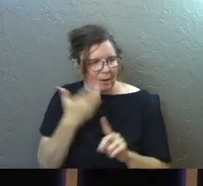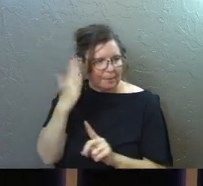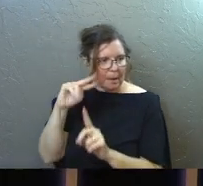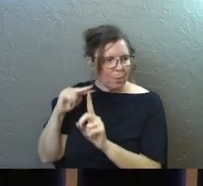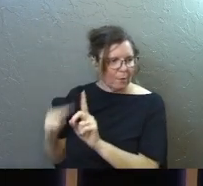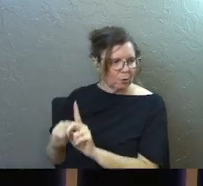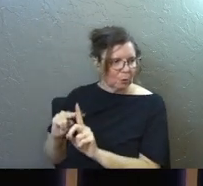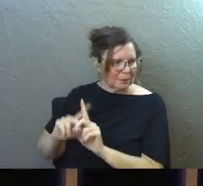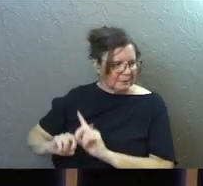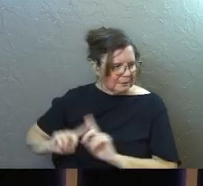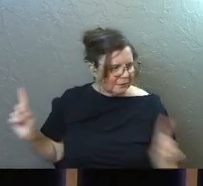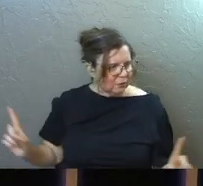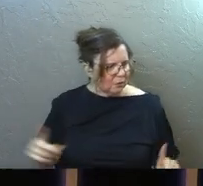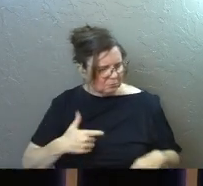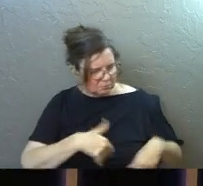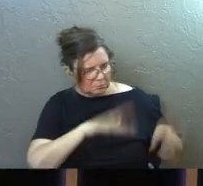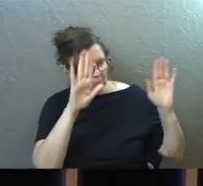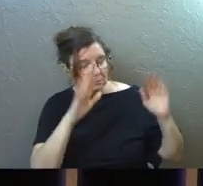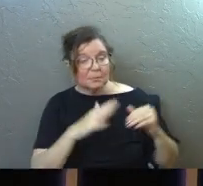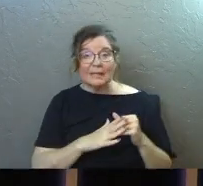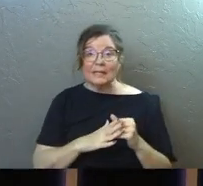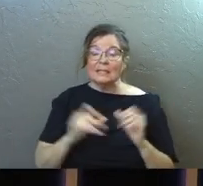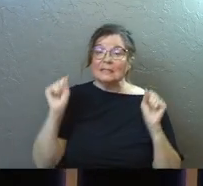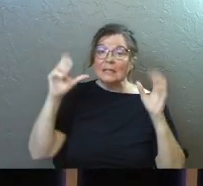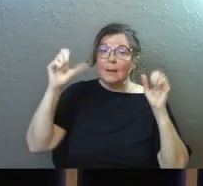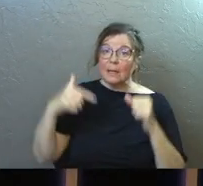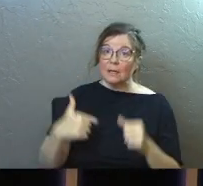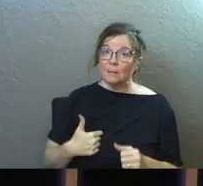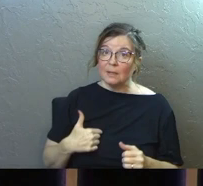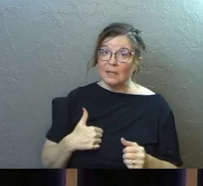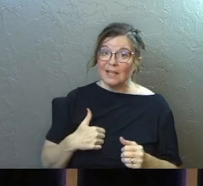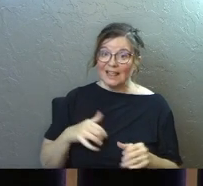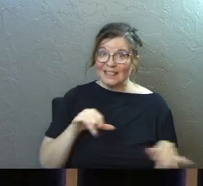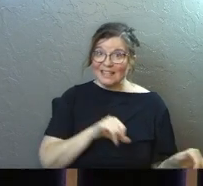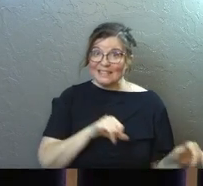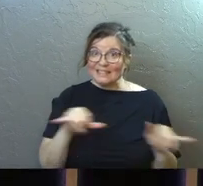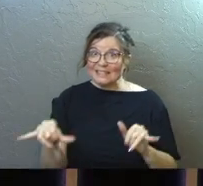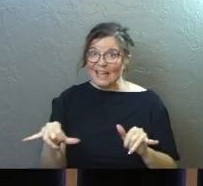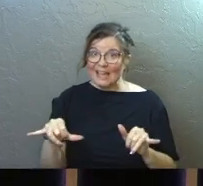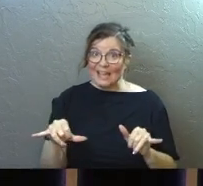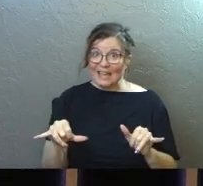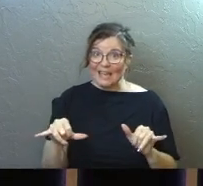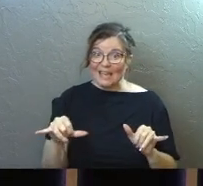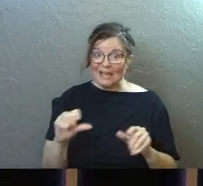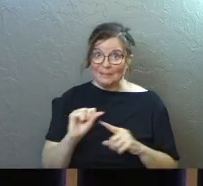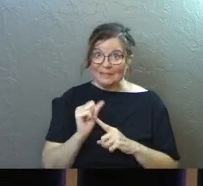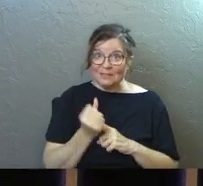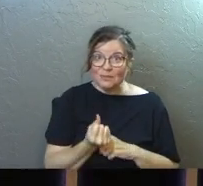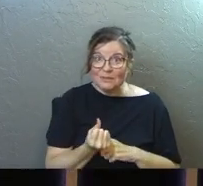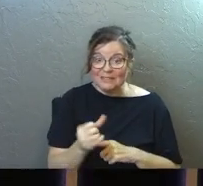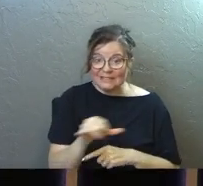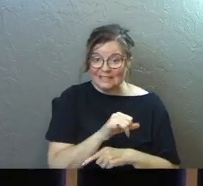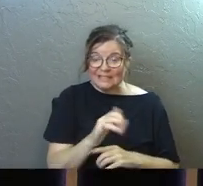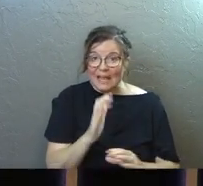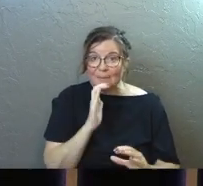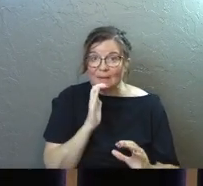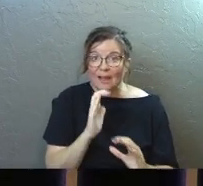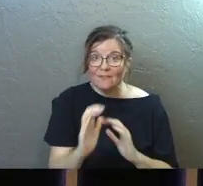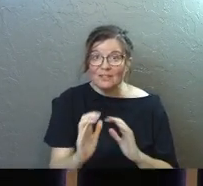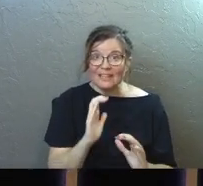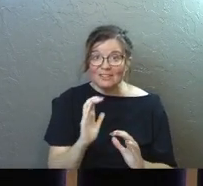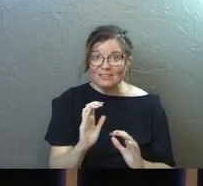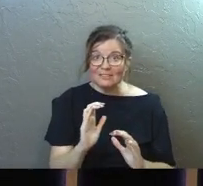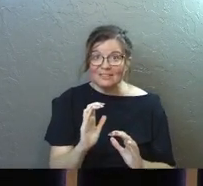from God's. It's amazing to me that in the same scene, in the same conversation,